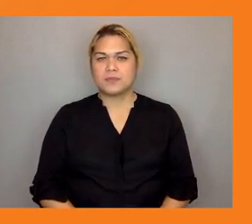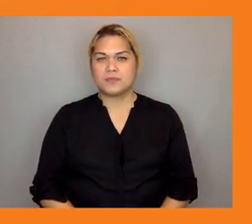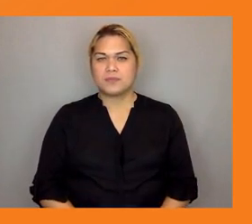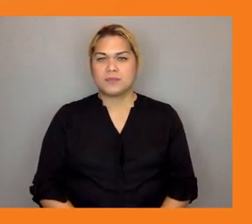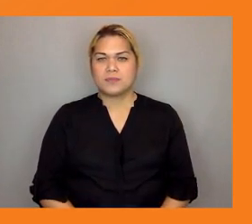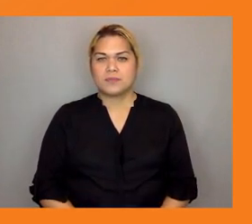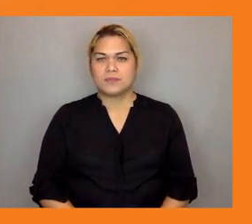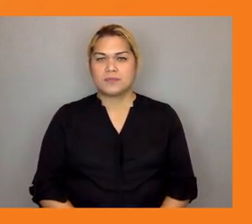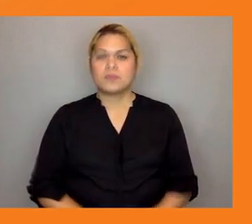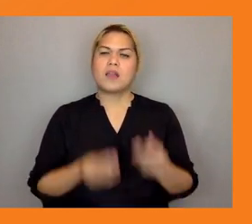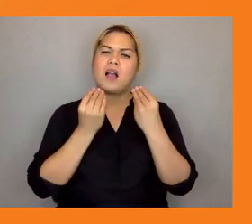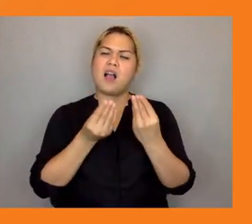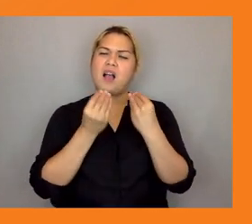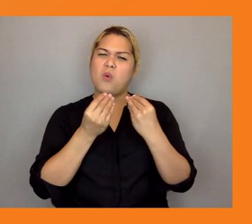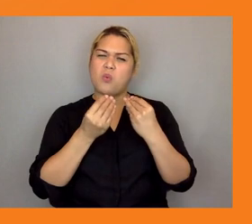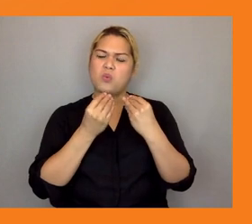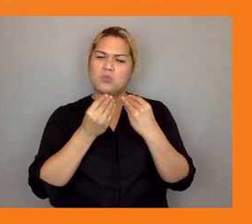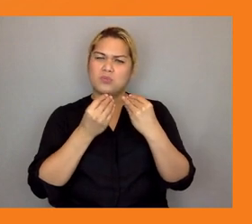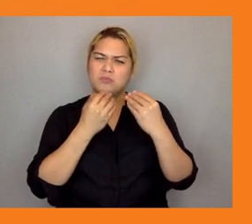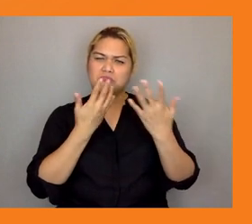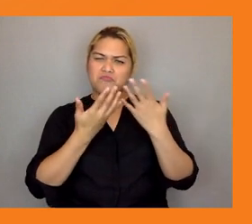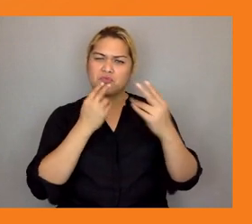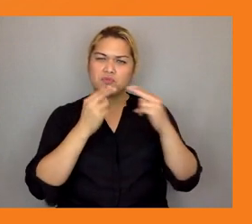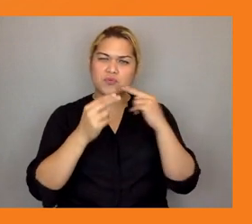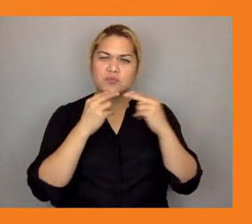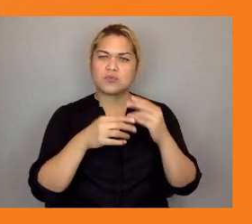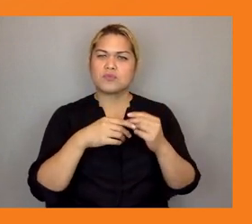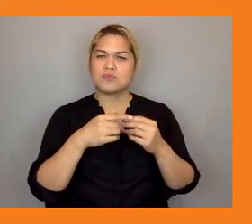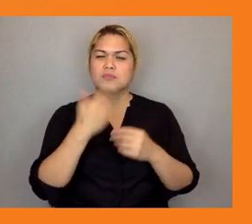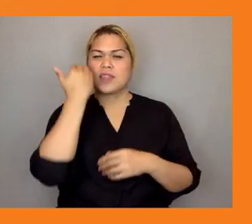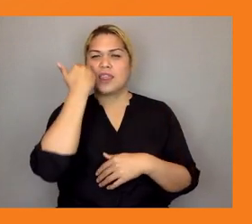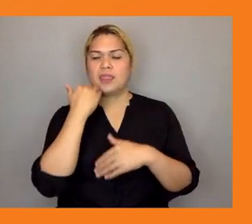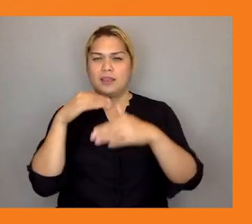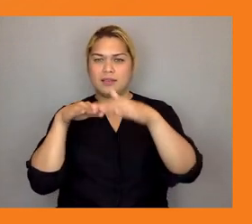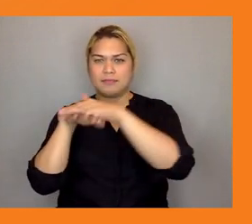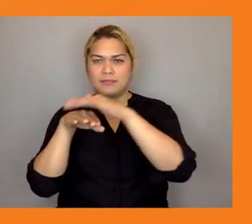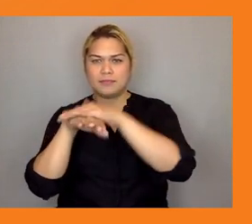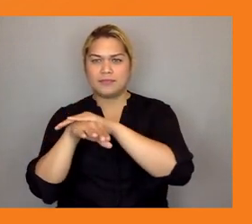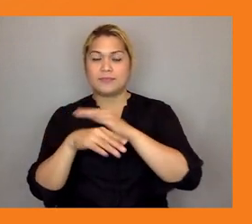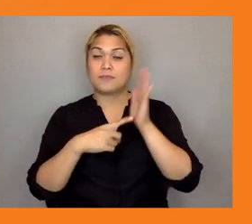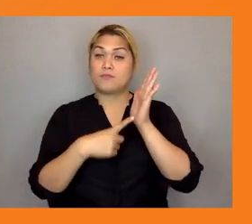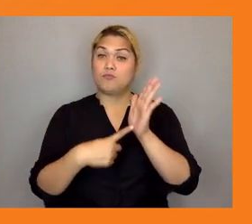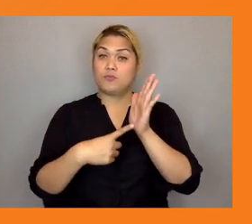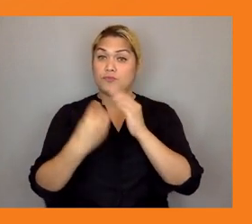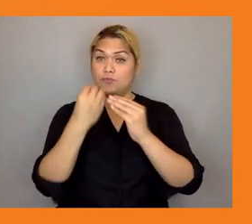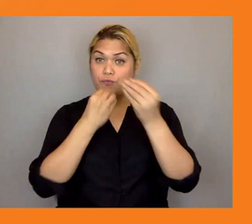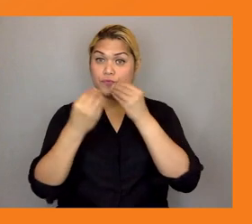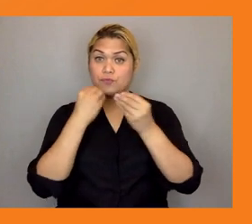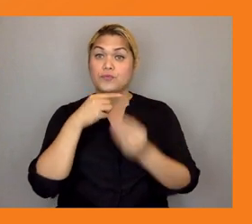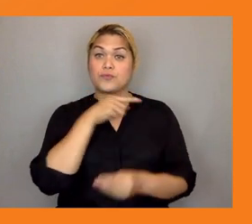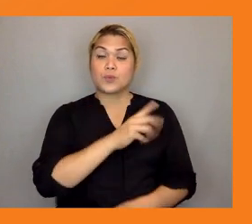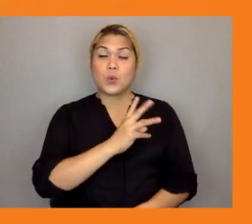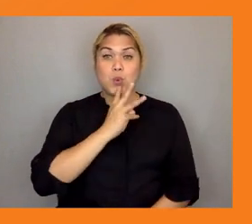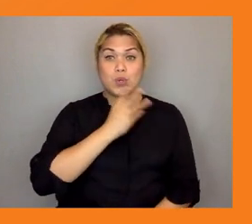and especially when it comes to water security and food security uh because the island's located uh very far away it's remote